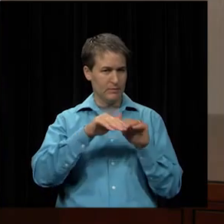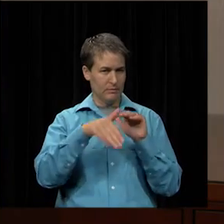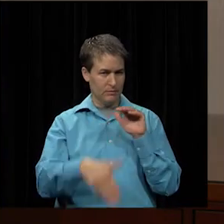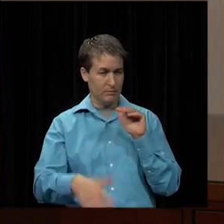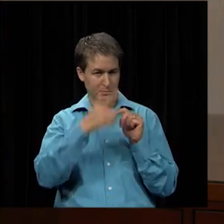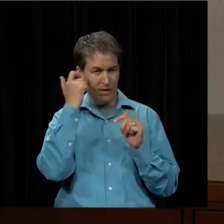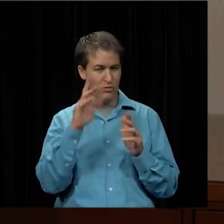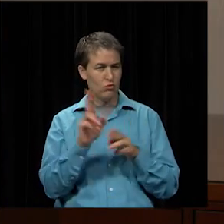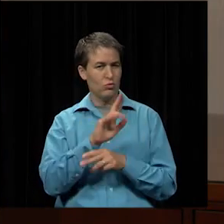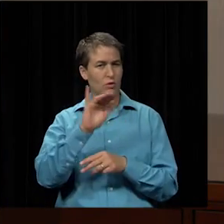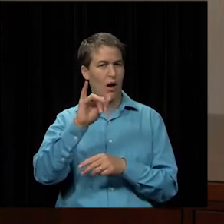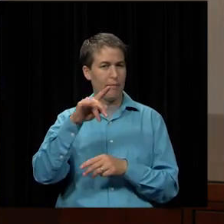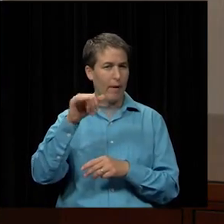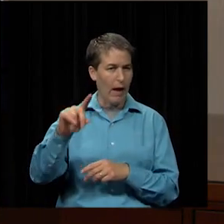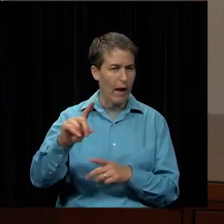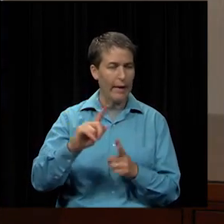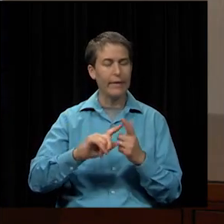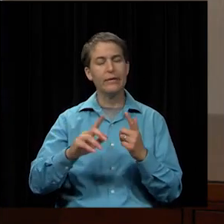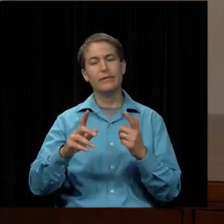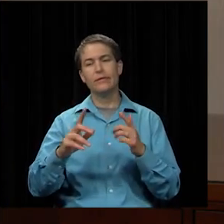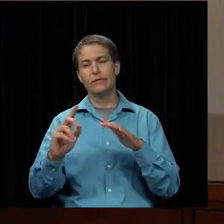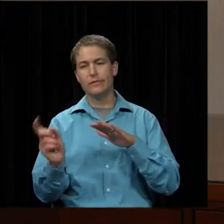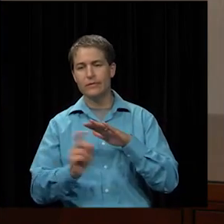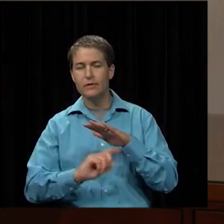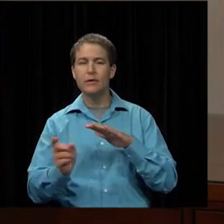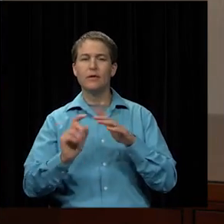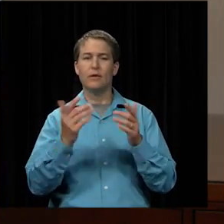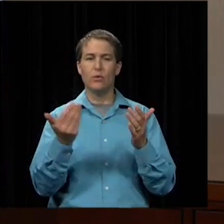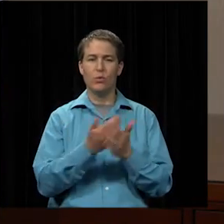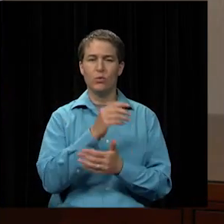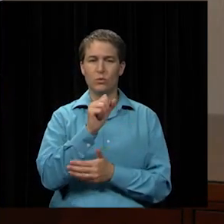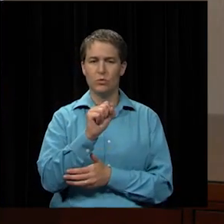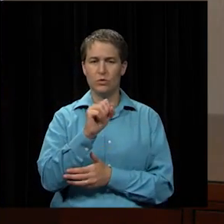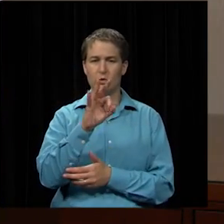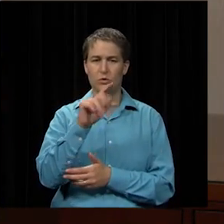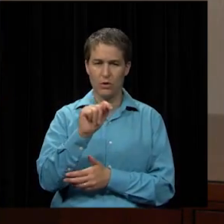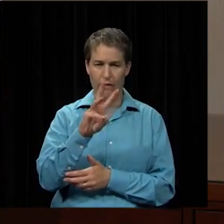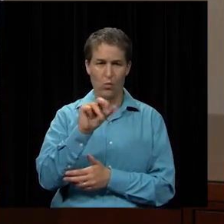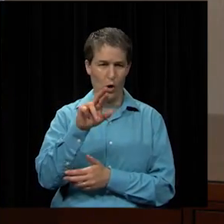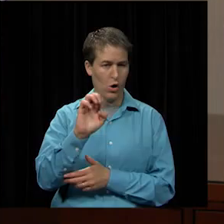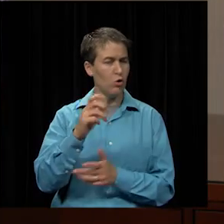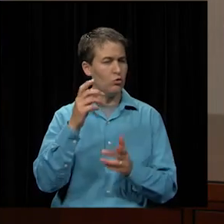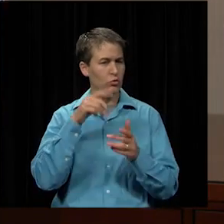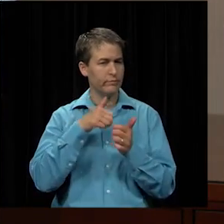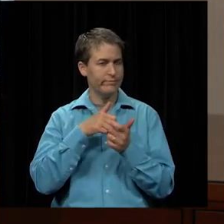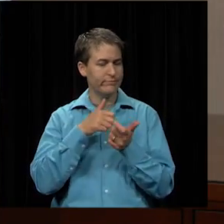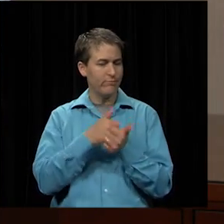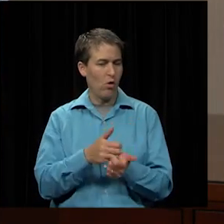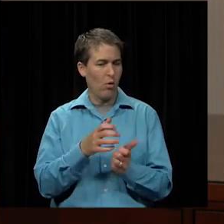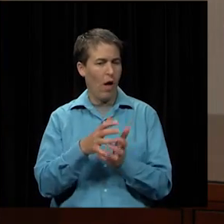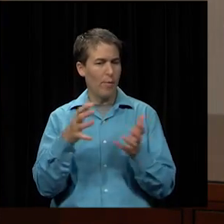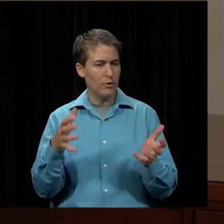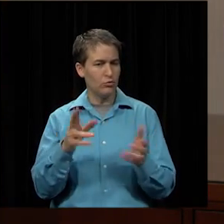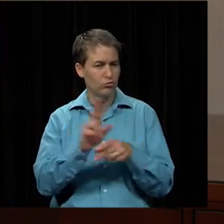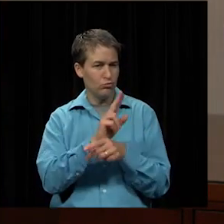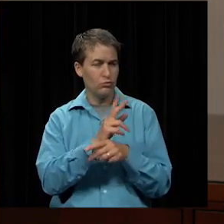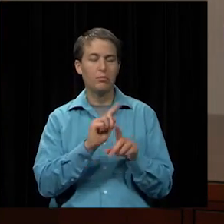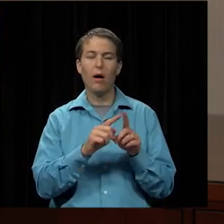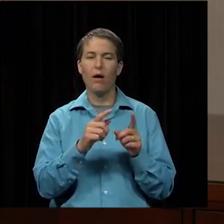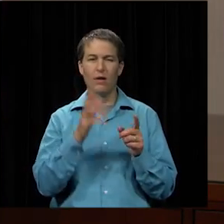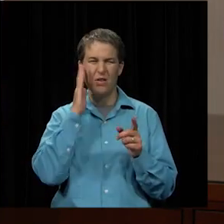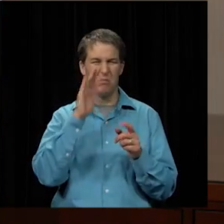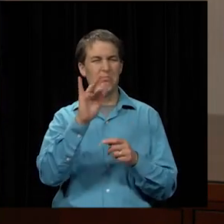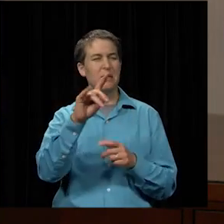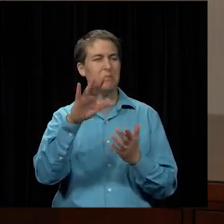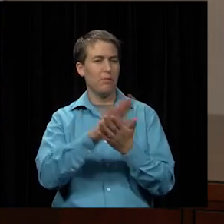that we're doing with the copy machines this year and the new software to track more of our usage but we have been relatively flat we've been bidding paper three